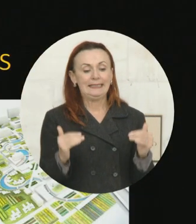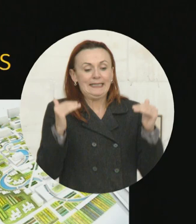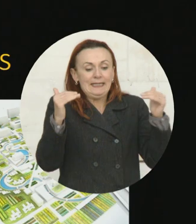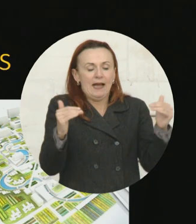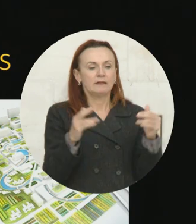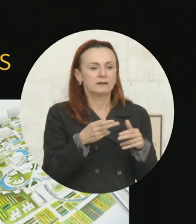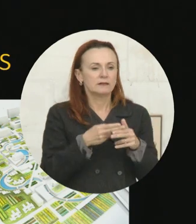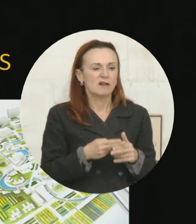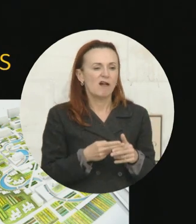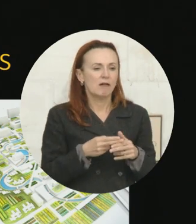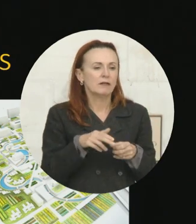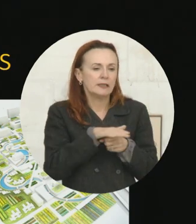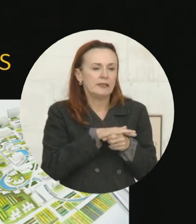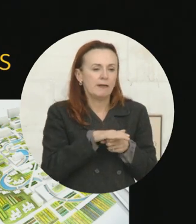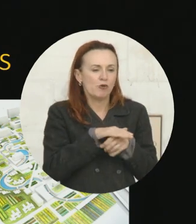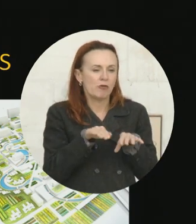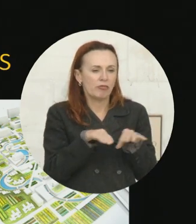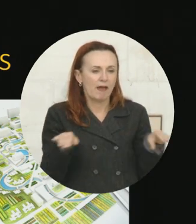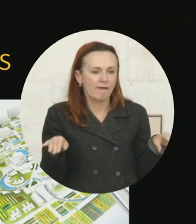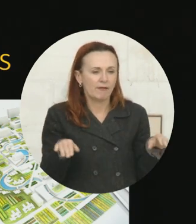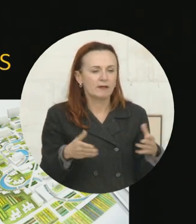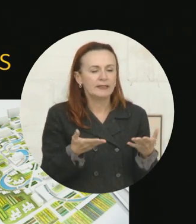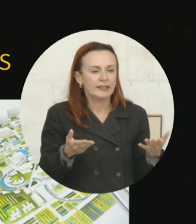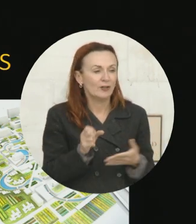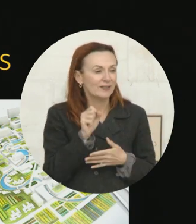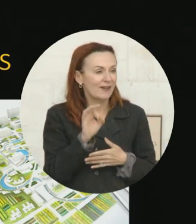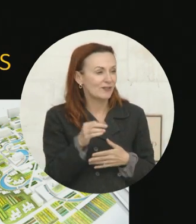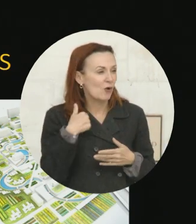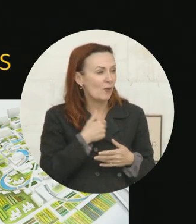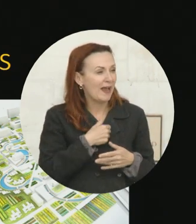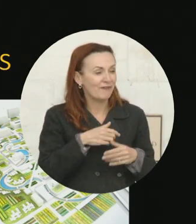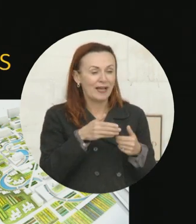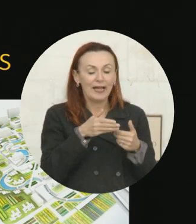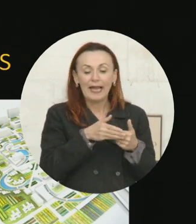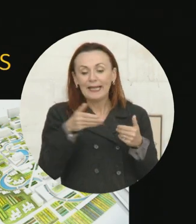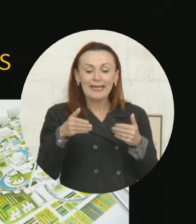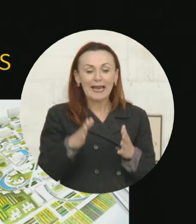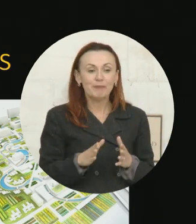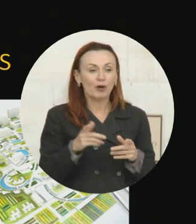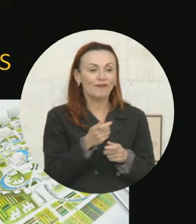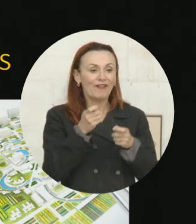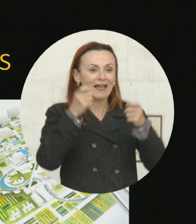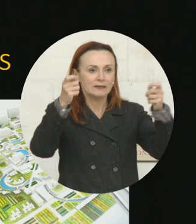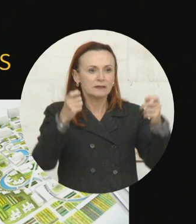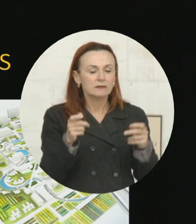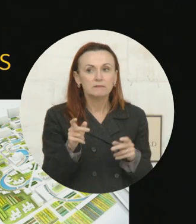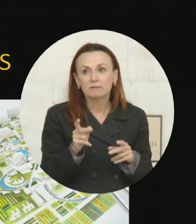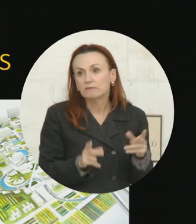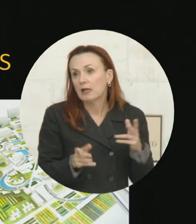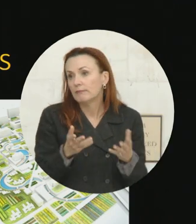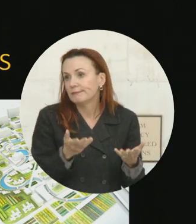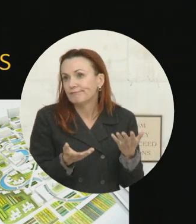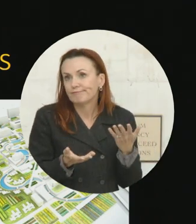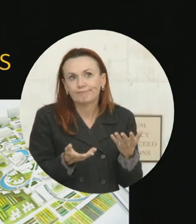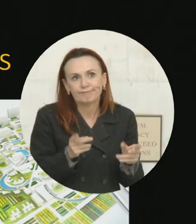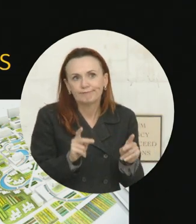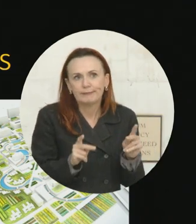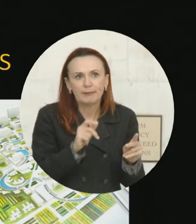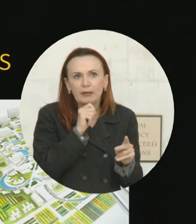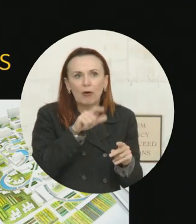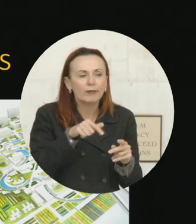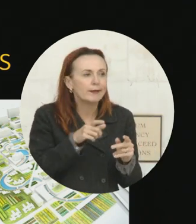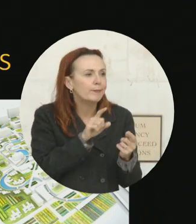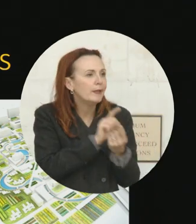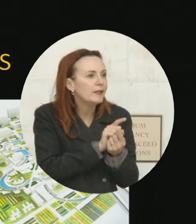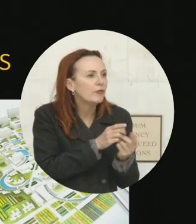actually have programs in San Francisco like NeighborFest. The idea is individuals who may not meet regularly, individuals who may only meet through a PTA